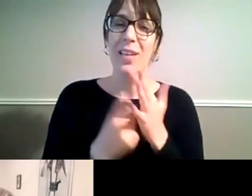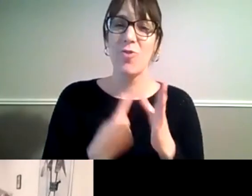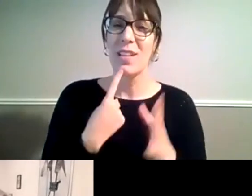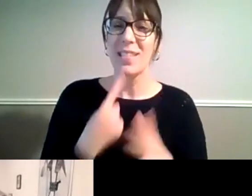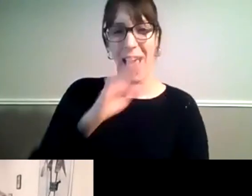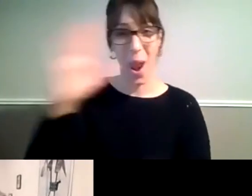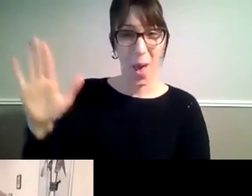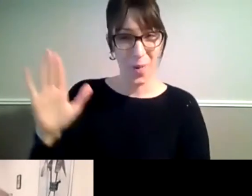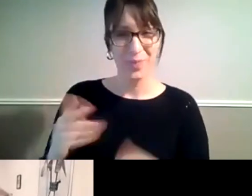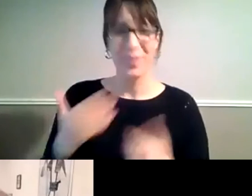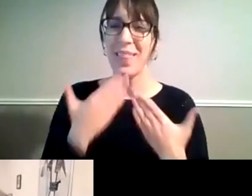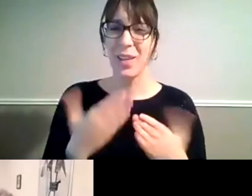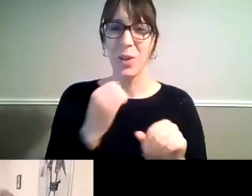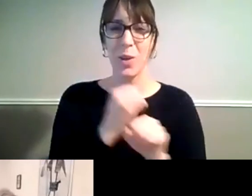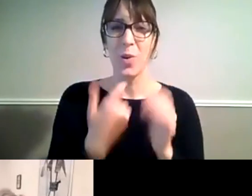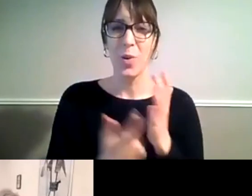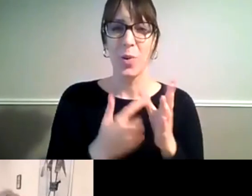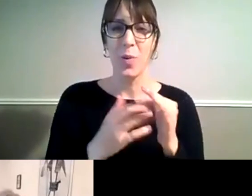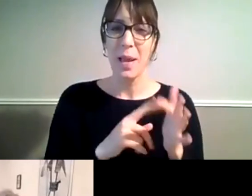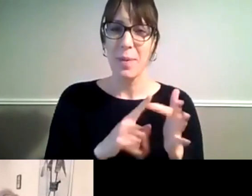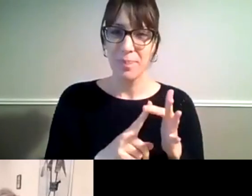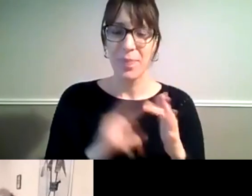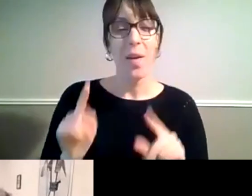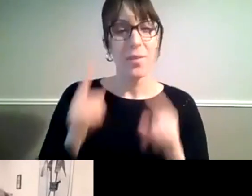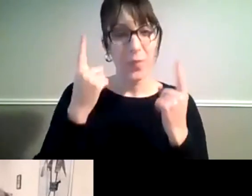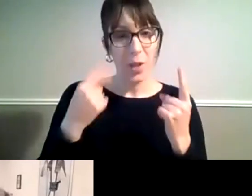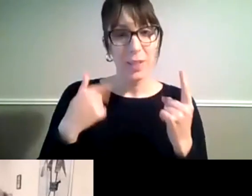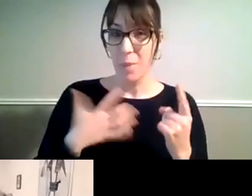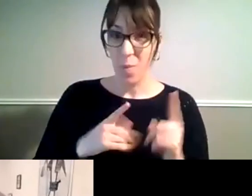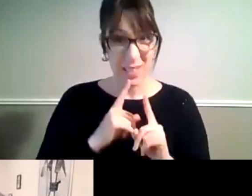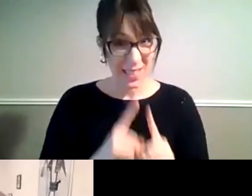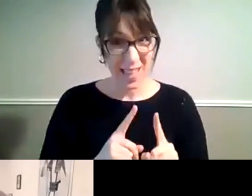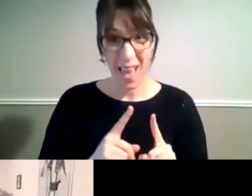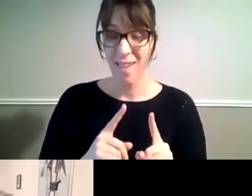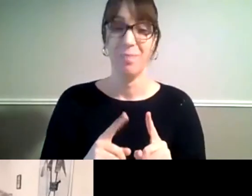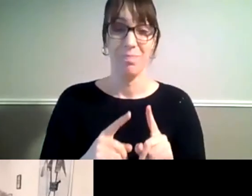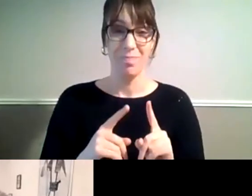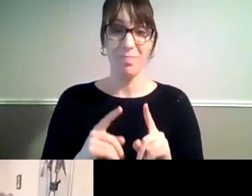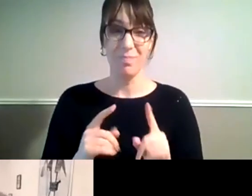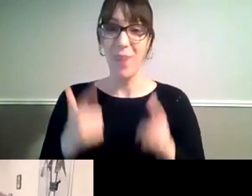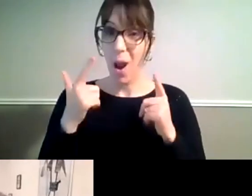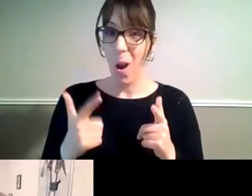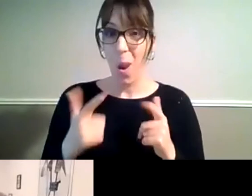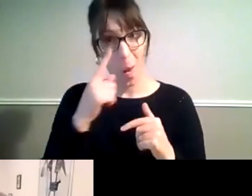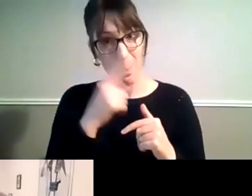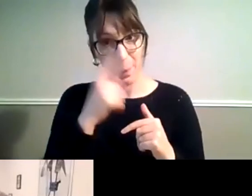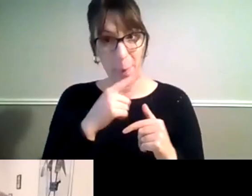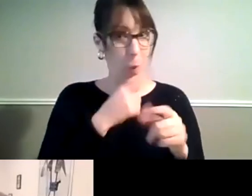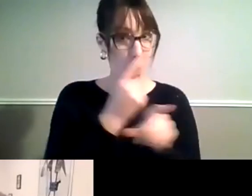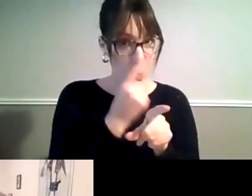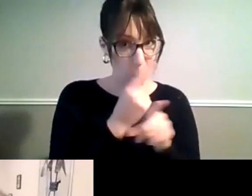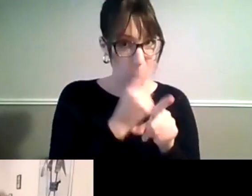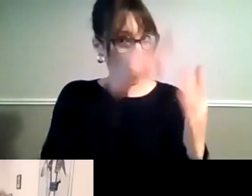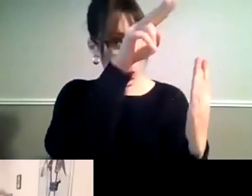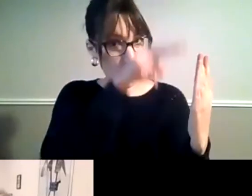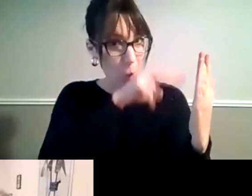Graeme. First of all, I'd like to say that there has been a lot of expressions of thanks from the audience here today